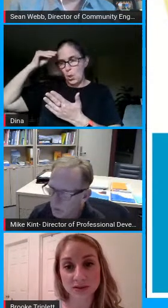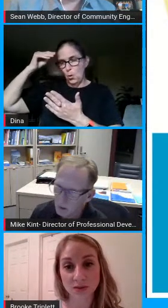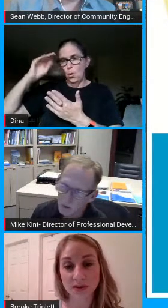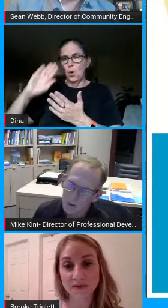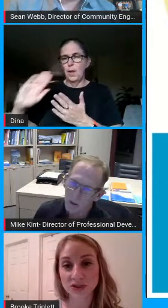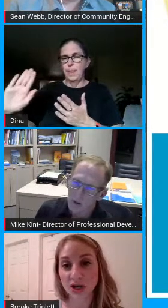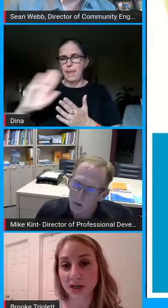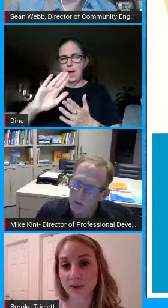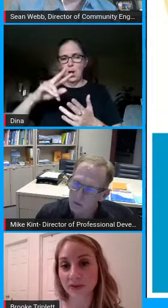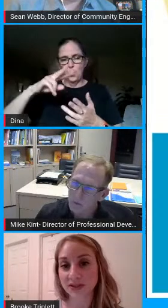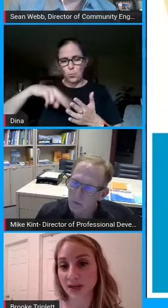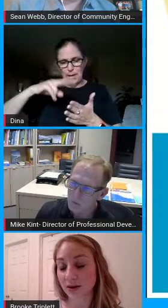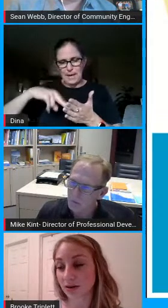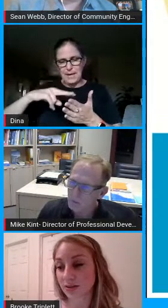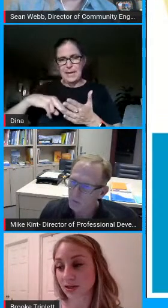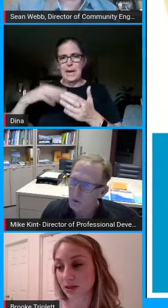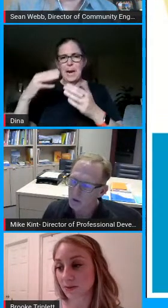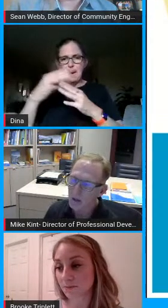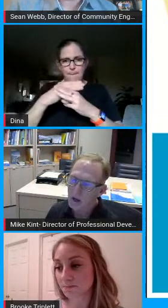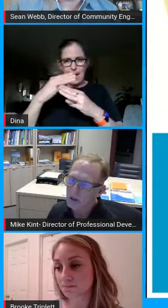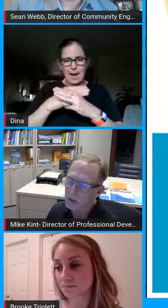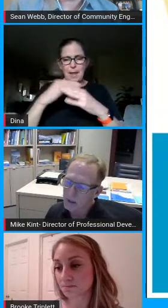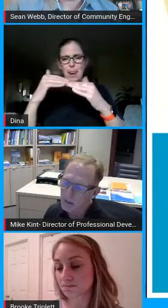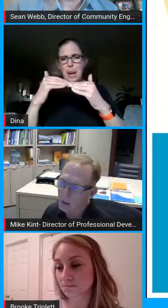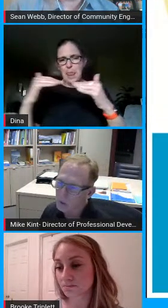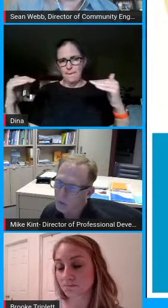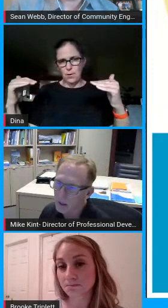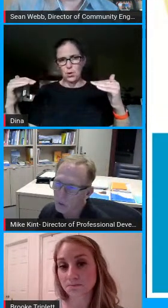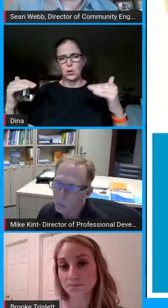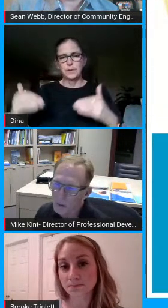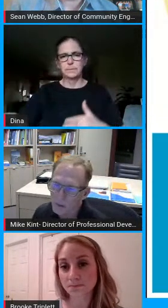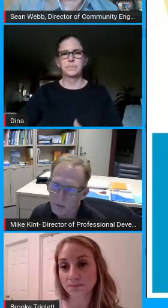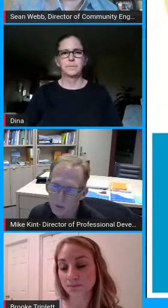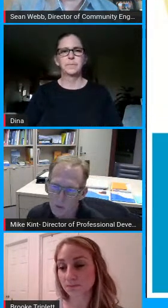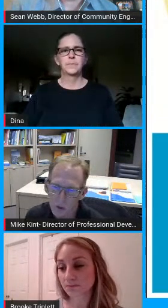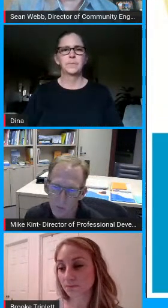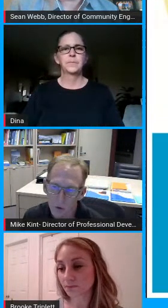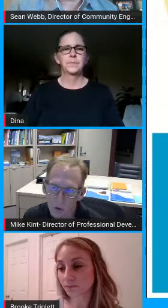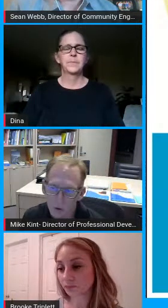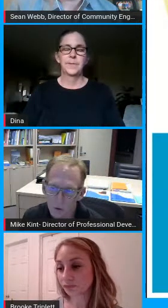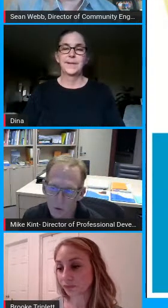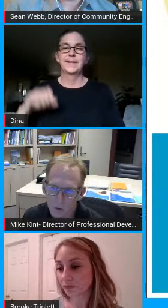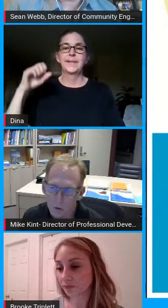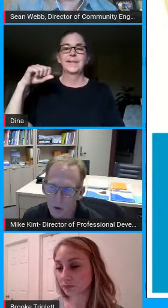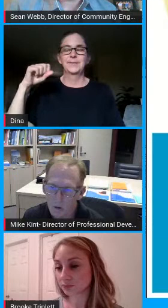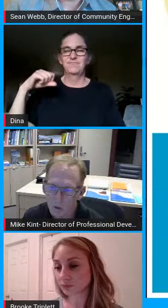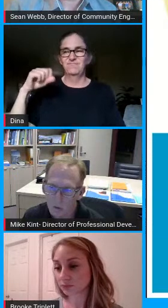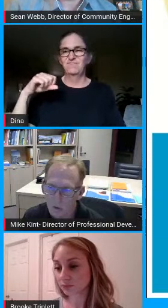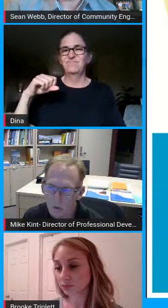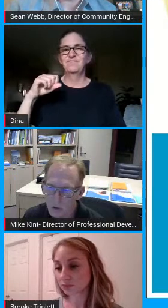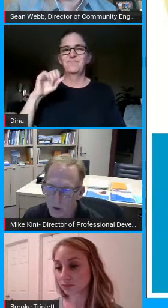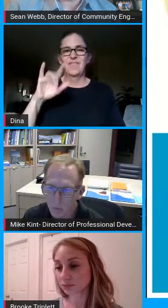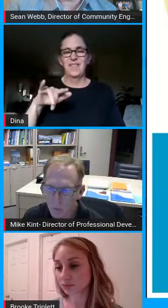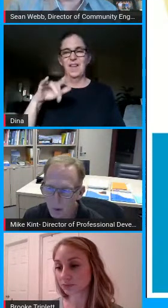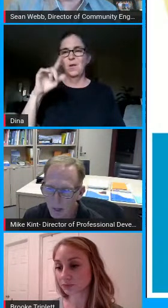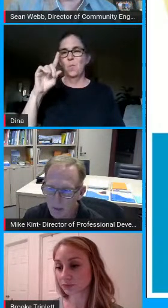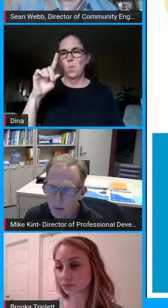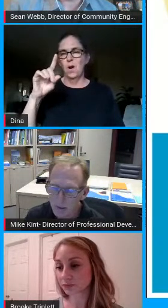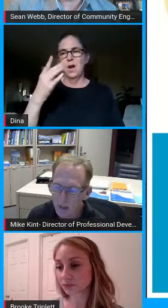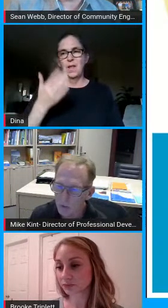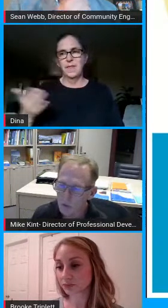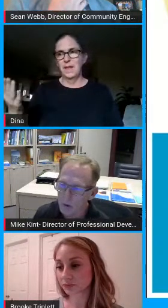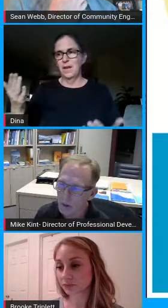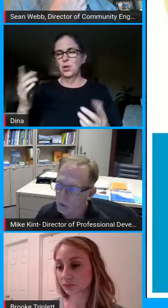levels i believe they're talking about the diagnostic yeah and and yes and that's one thing that's um new to our district this year we